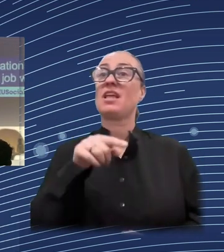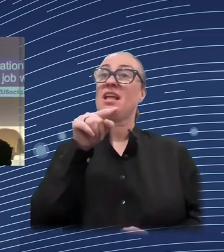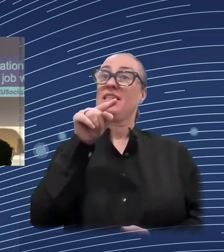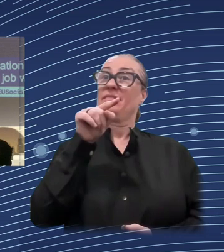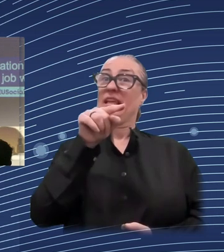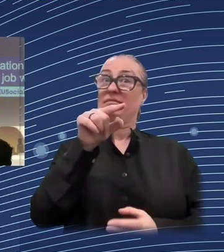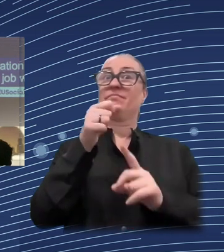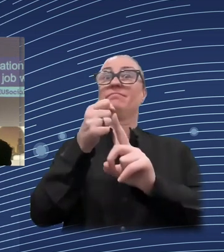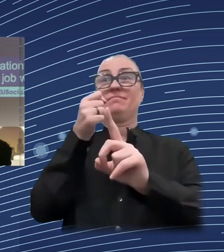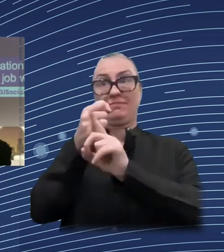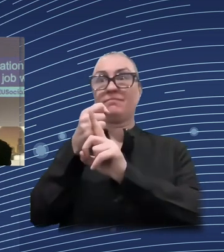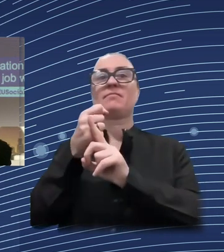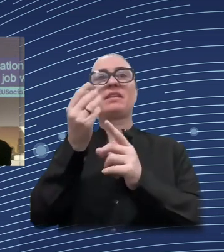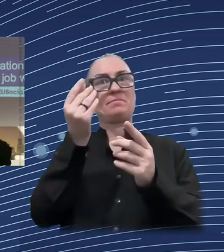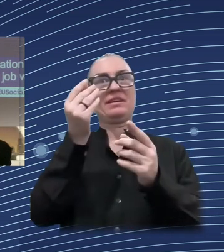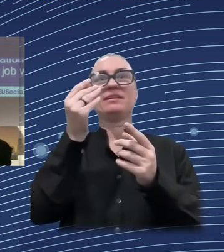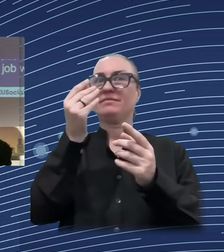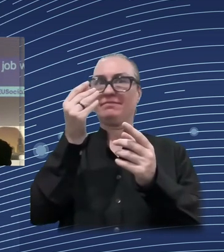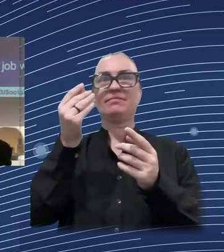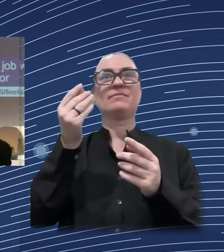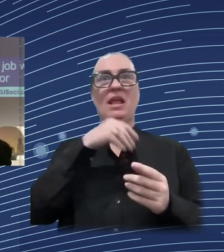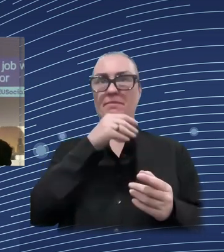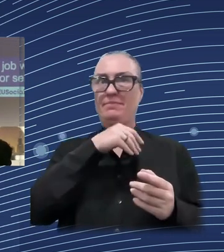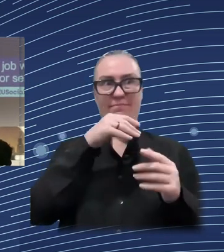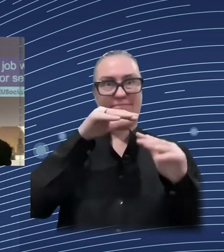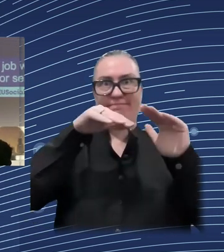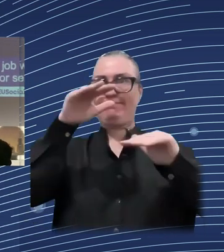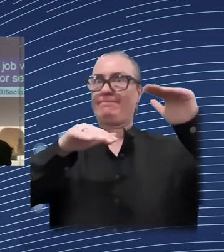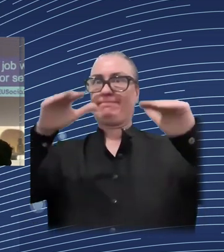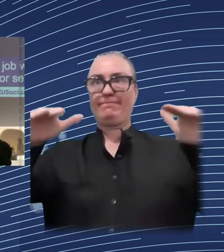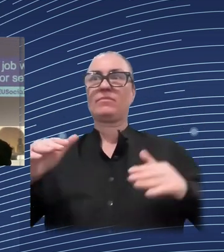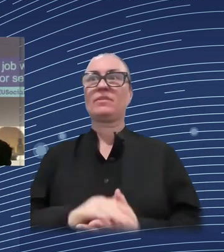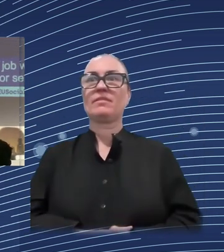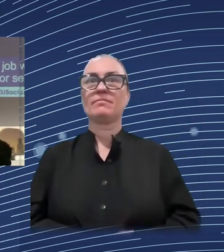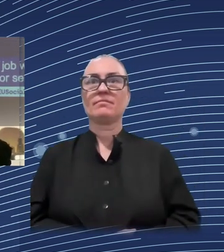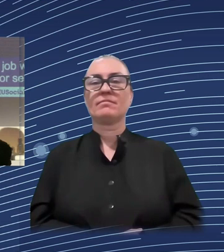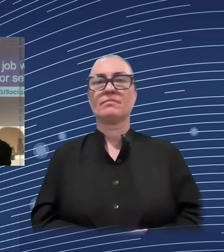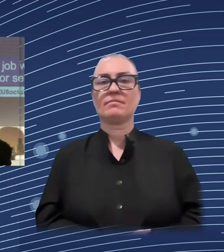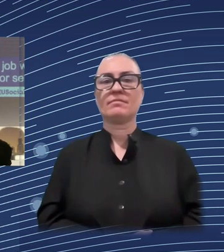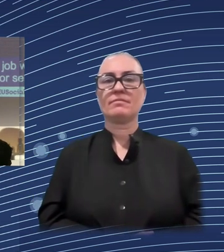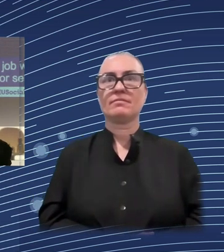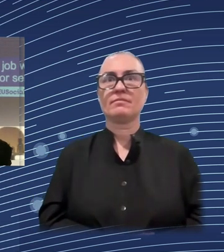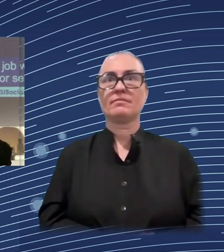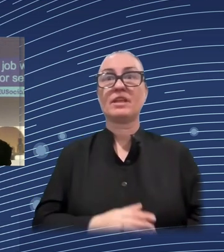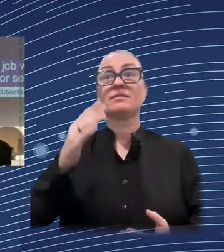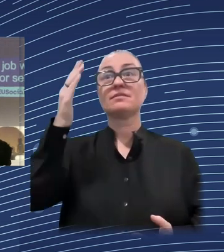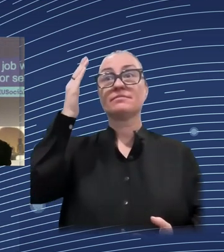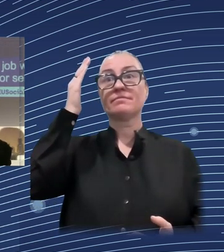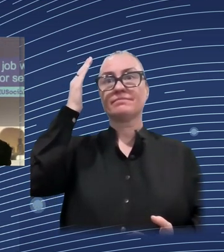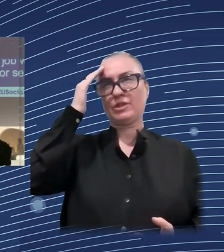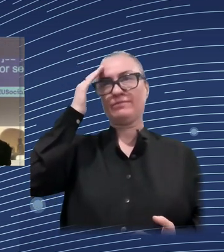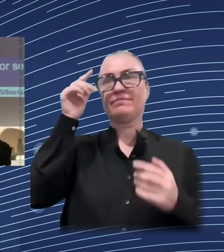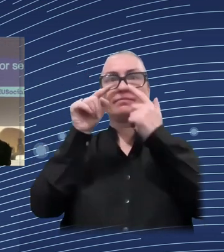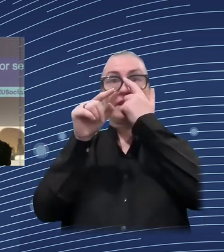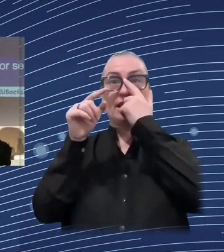service the machines. You might have another person in the household who actually loses out because they're in a low skill manual job that gets replaced by a robot.